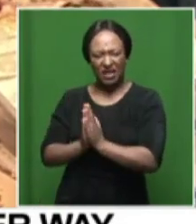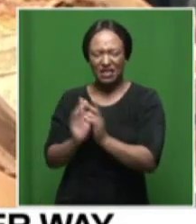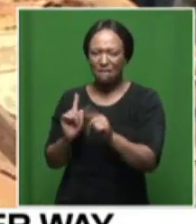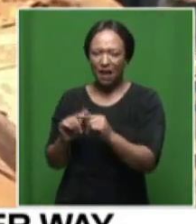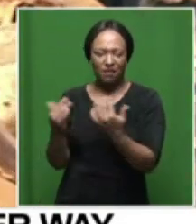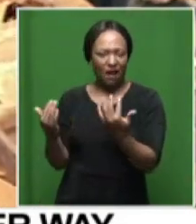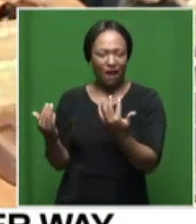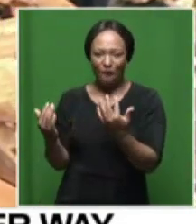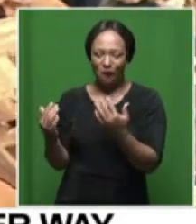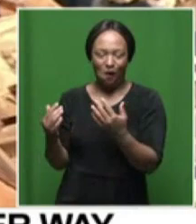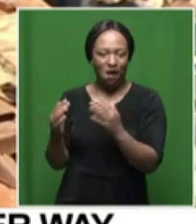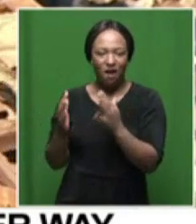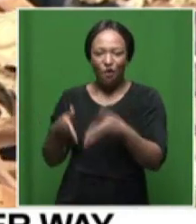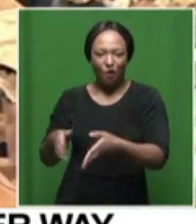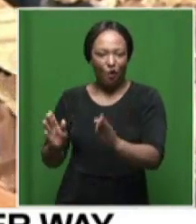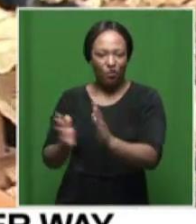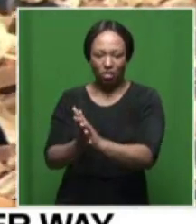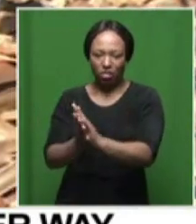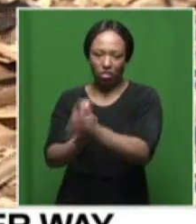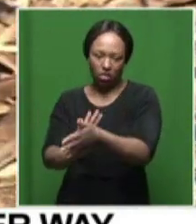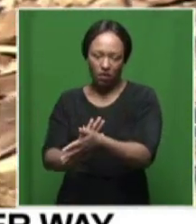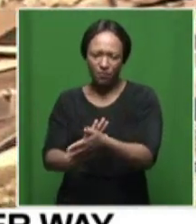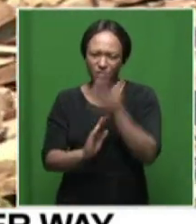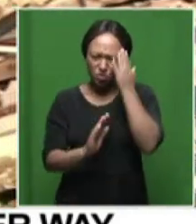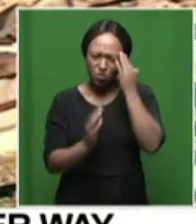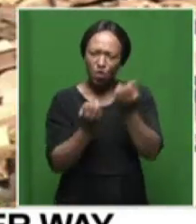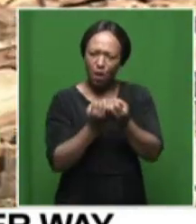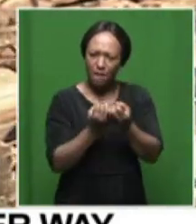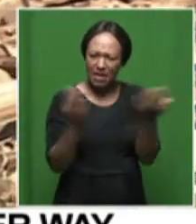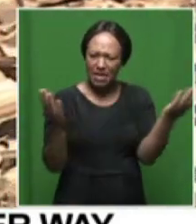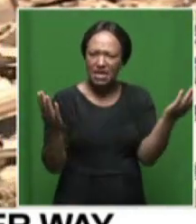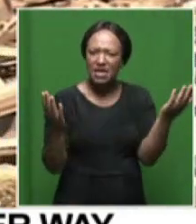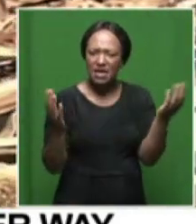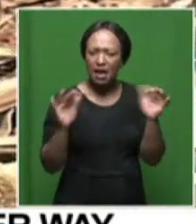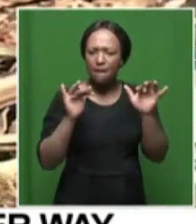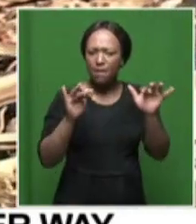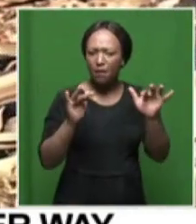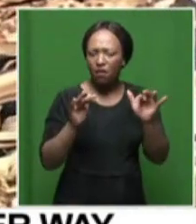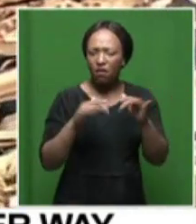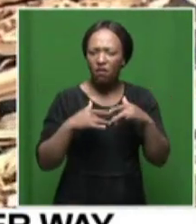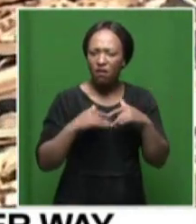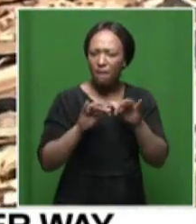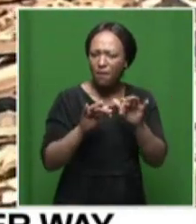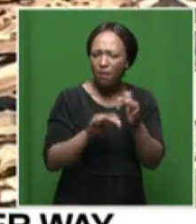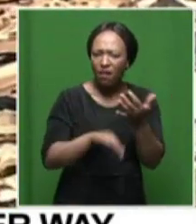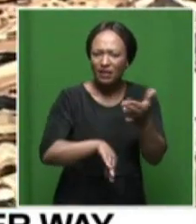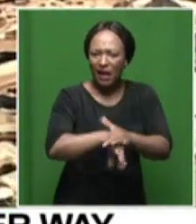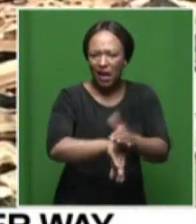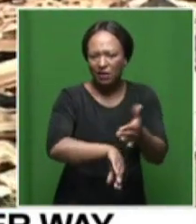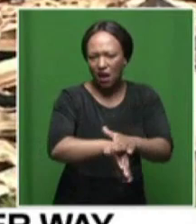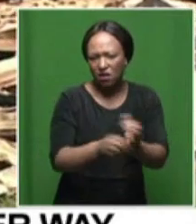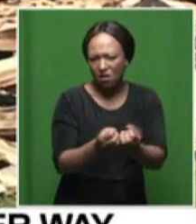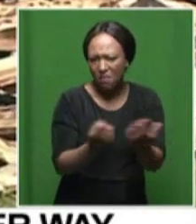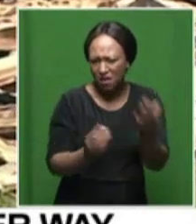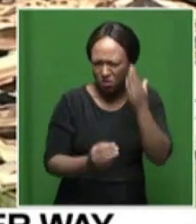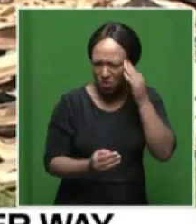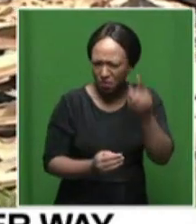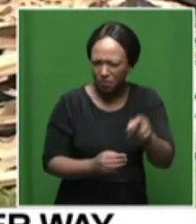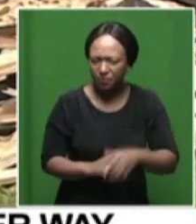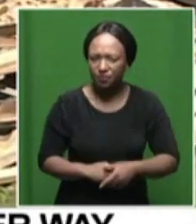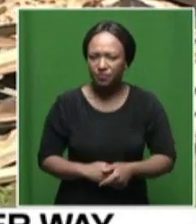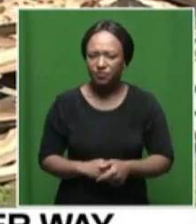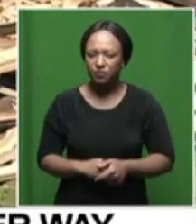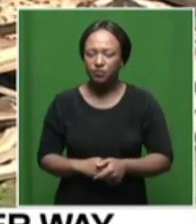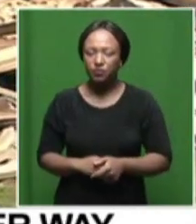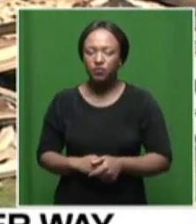have been affected by the floods and do you know how many lives have been lost especially in this community well for now